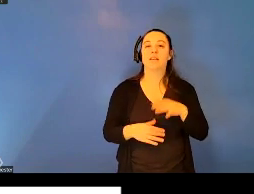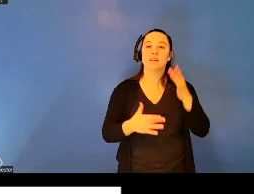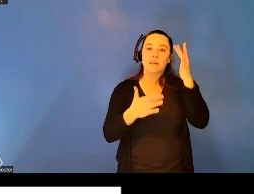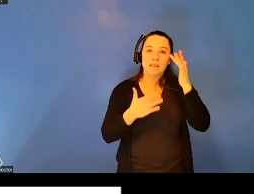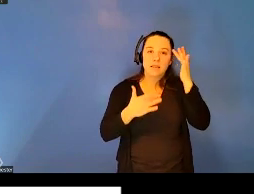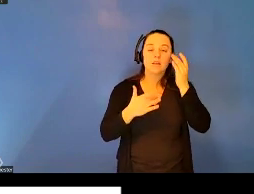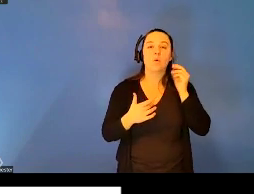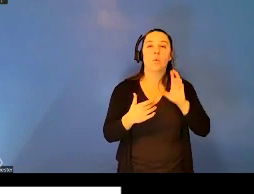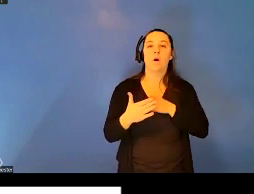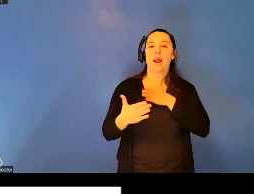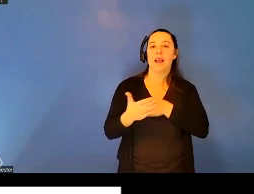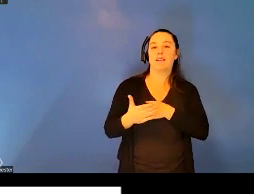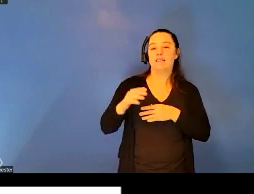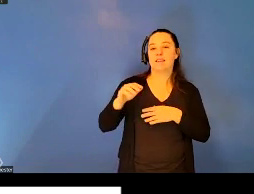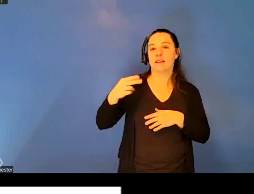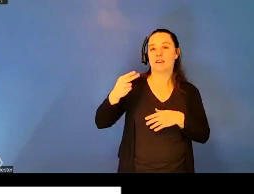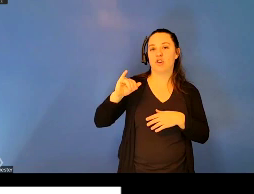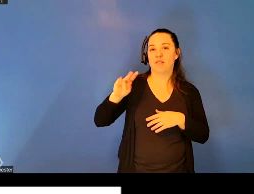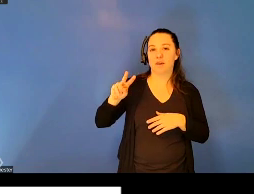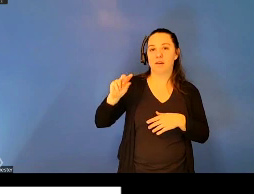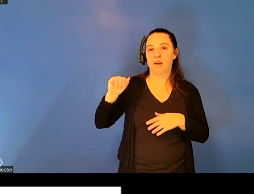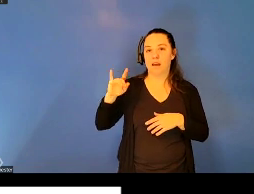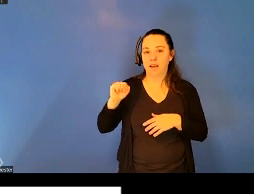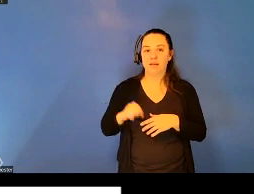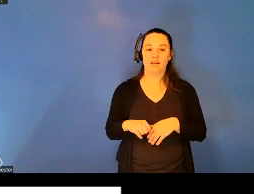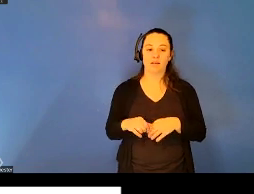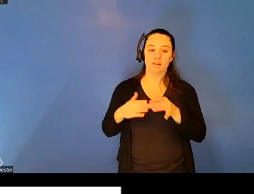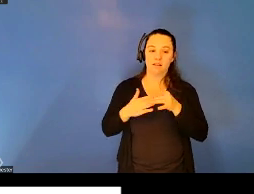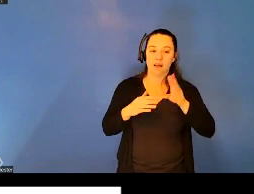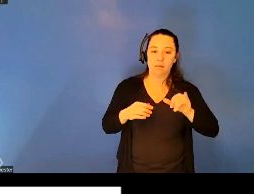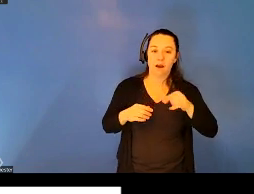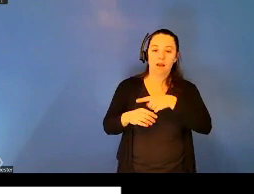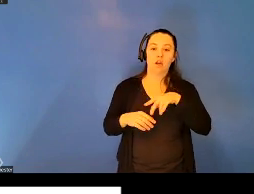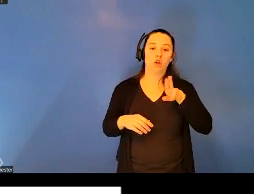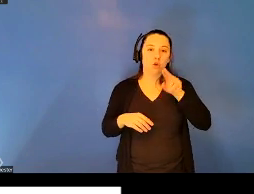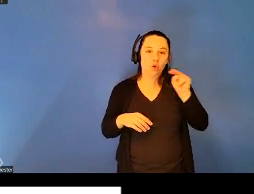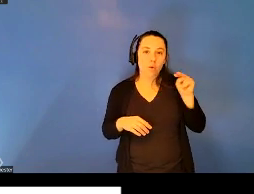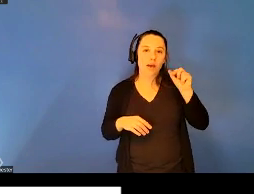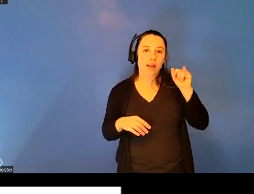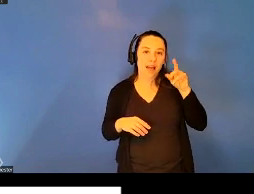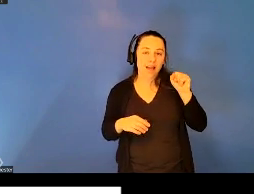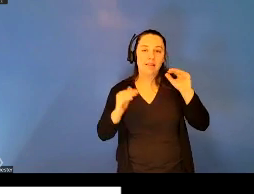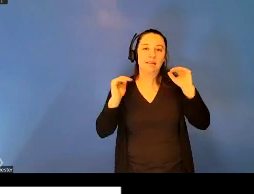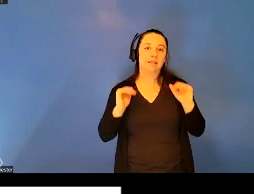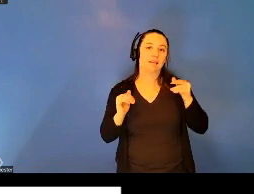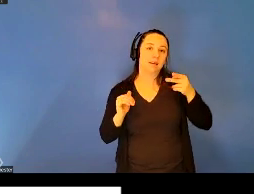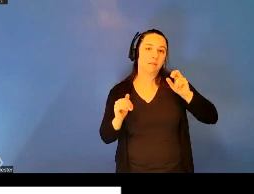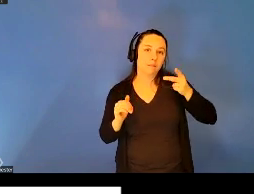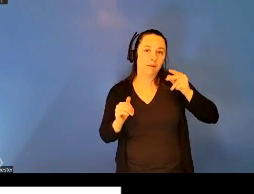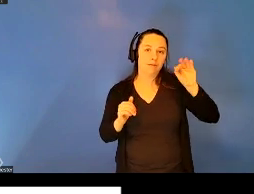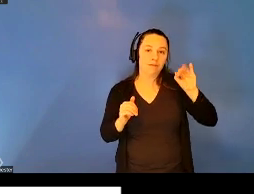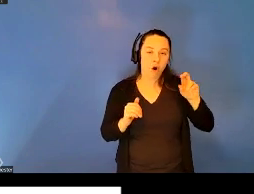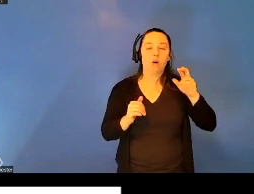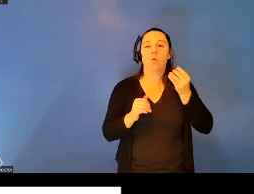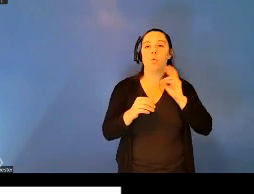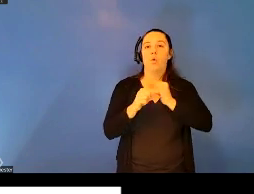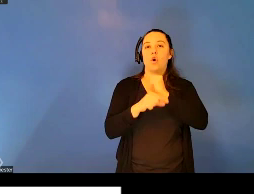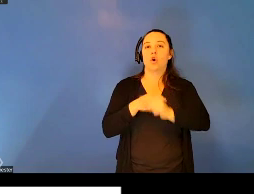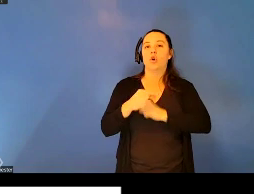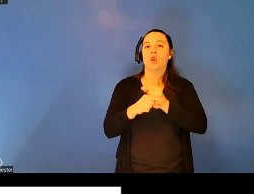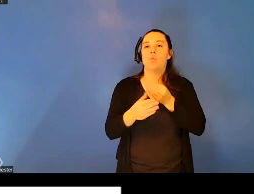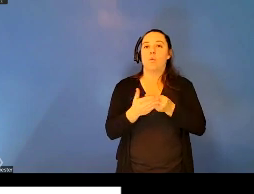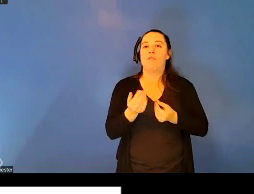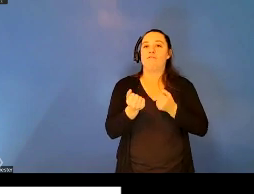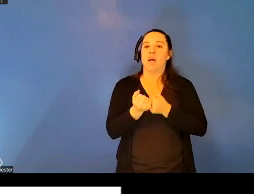anti-HIV-AIDS projects led by large entities such as UNAIDS, PEPFAR, or the Global Fund, all of which seek some sort of equity in global health